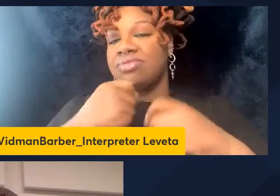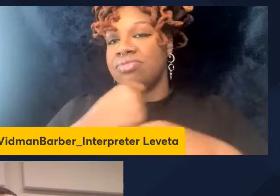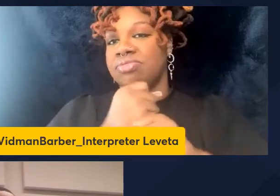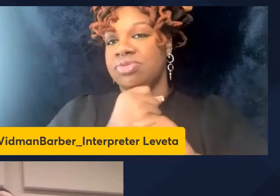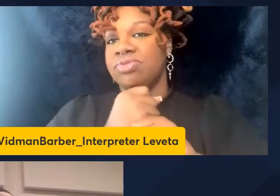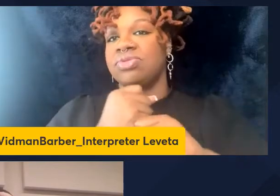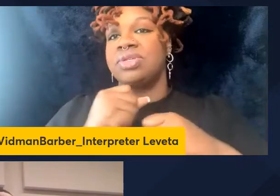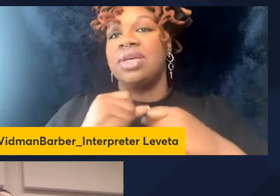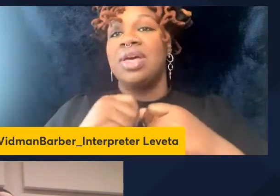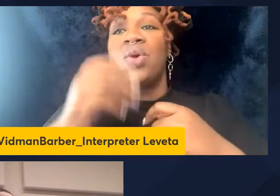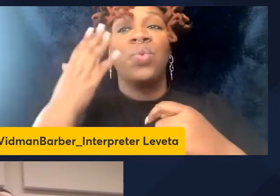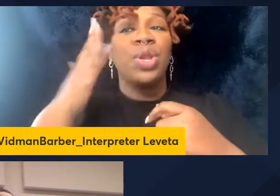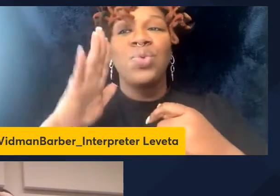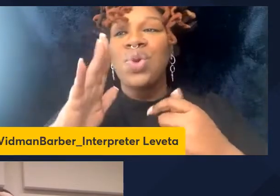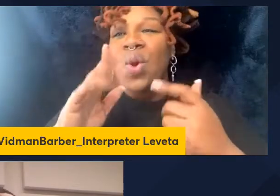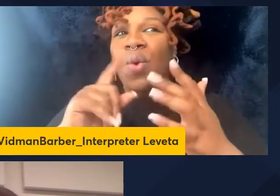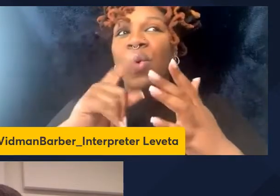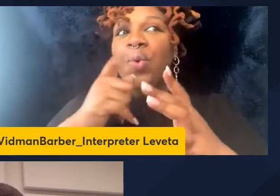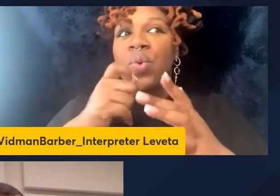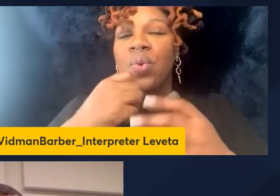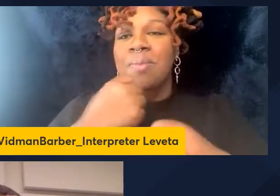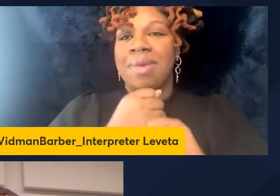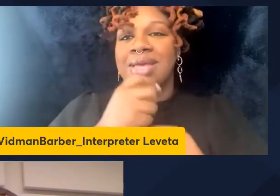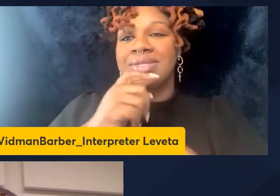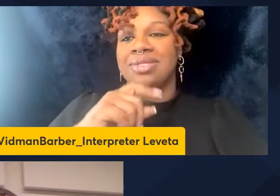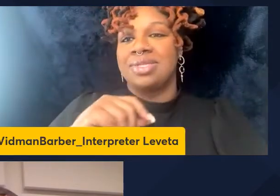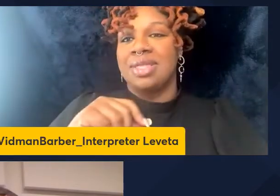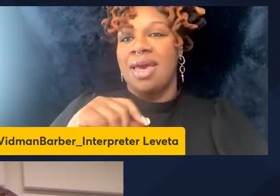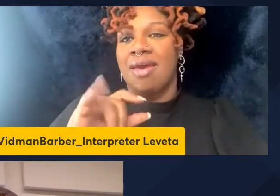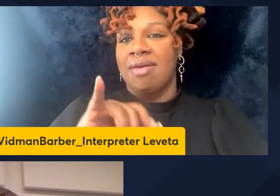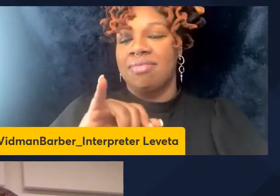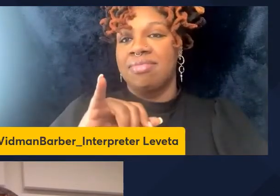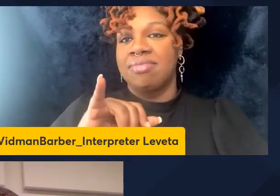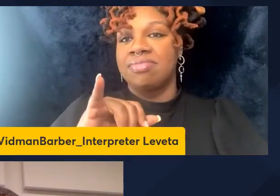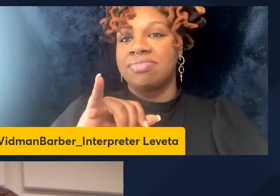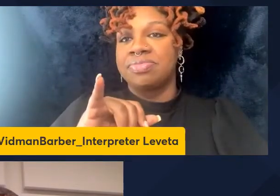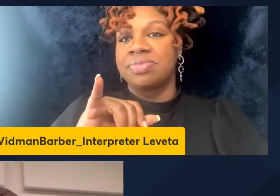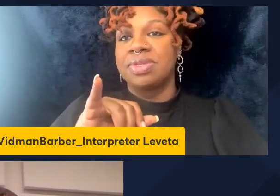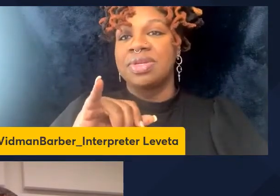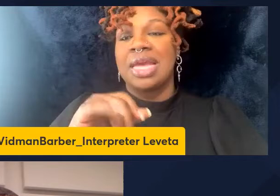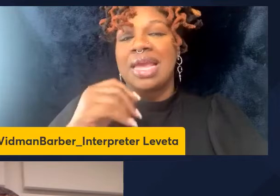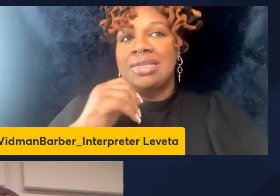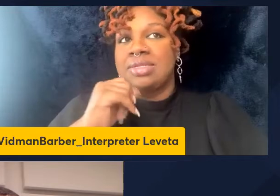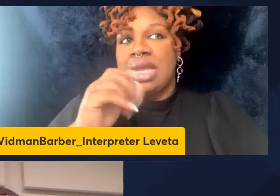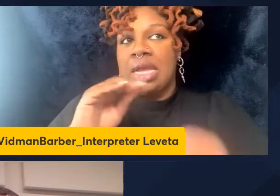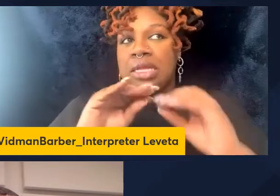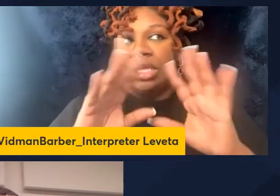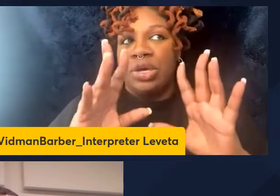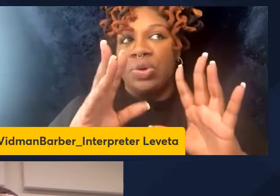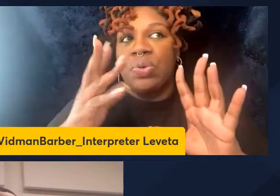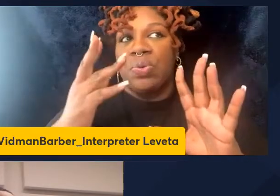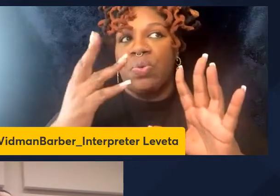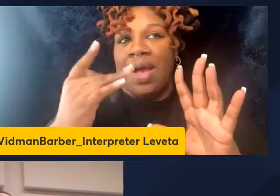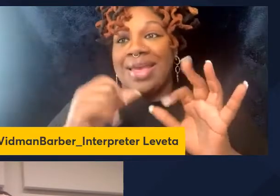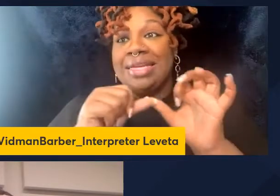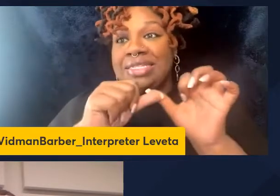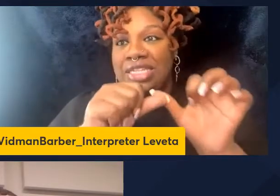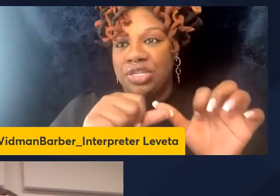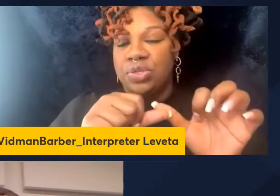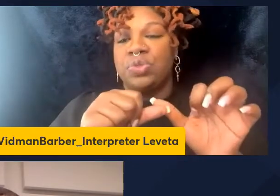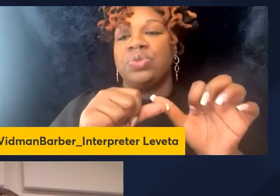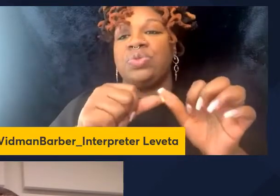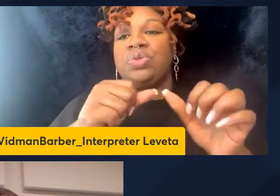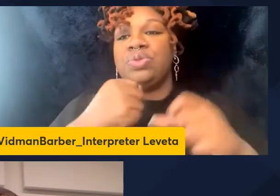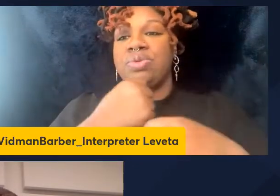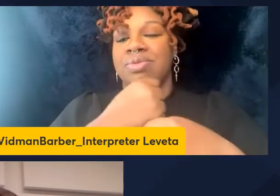but we don't know who's making that MCSF and it's unclear why it continues to be produced when the virus is suppressed. Okay,